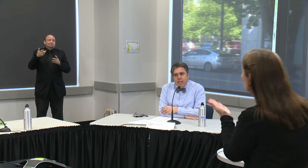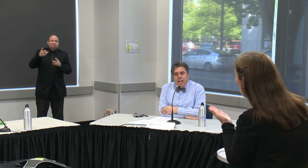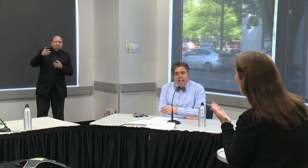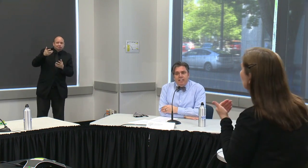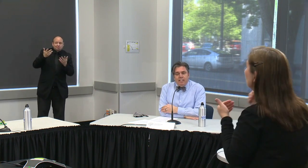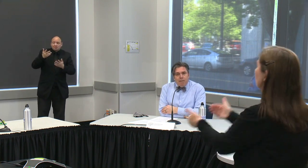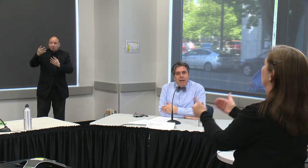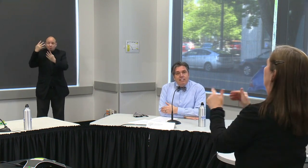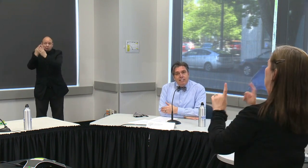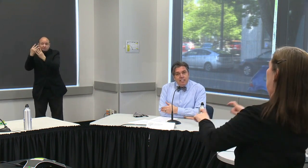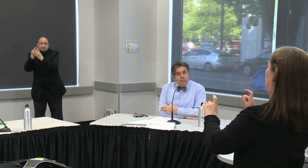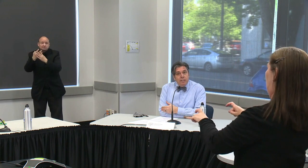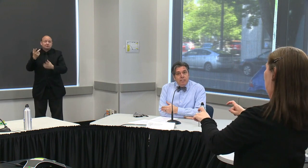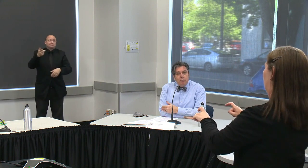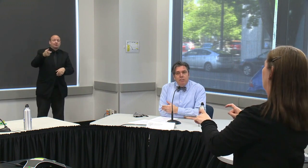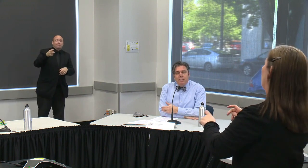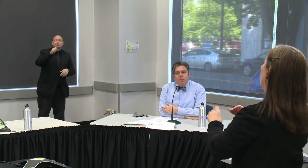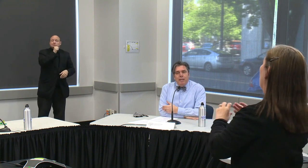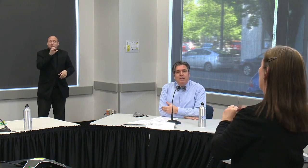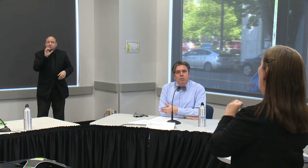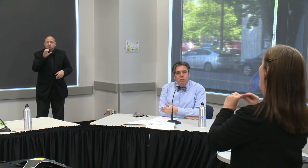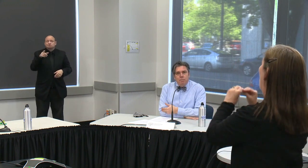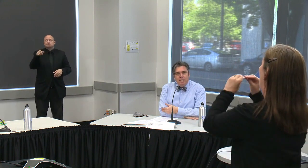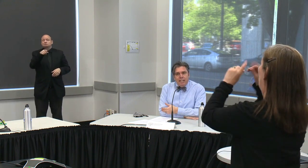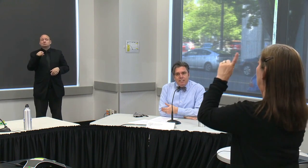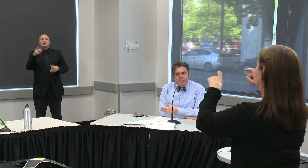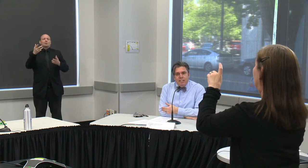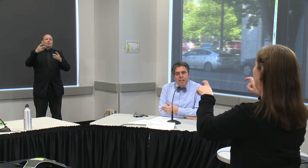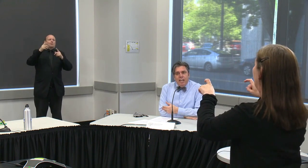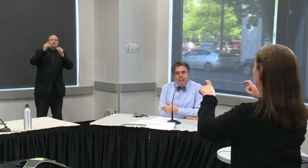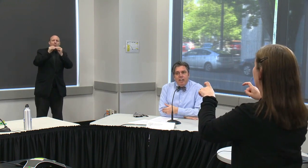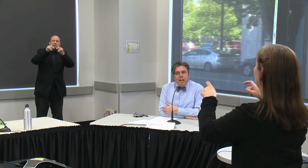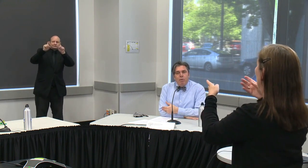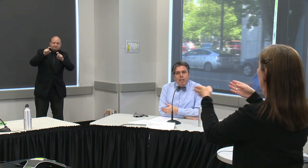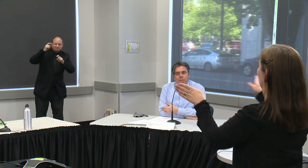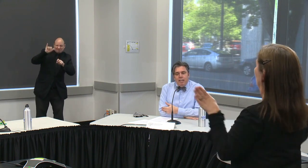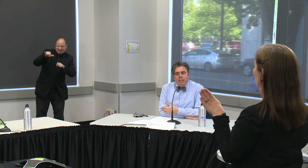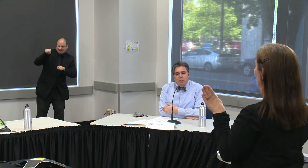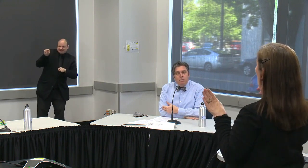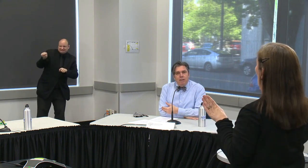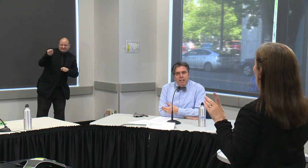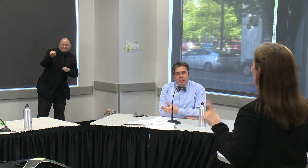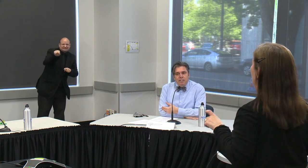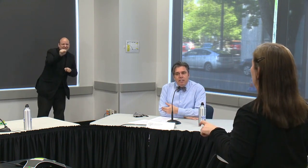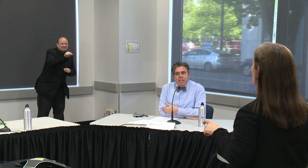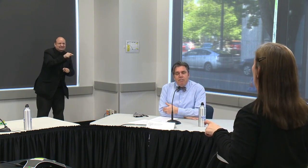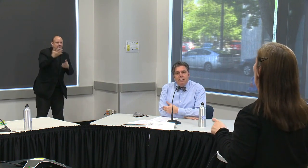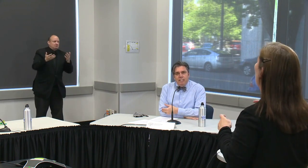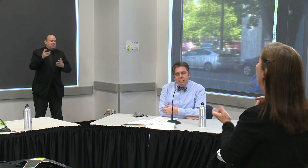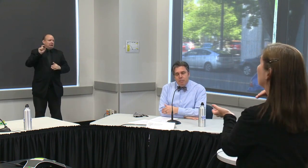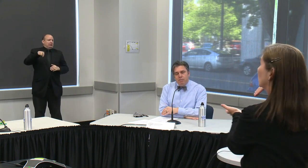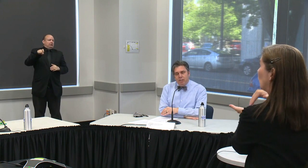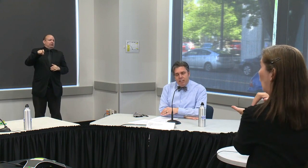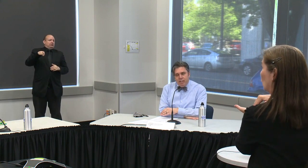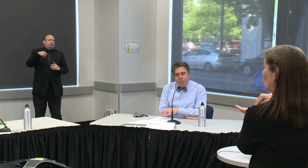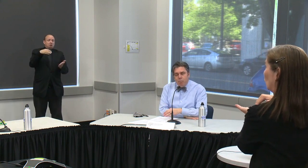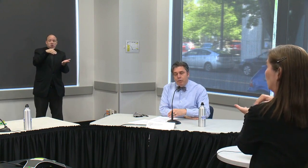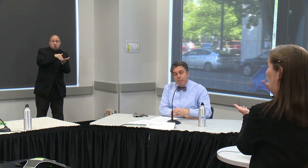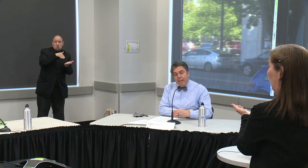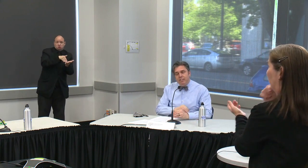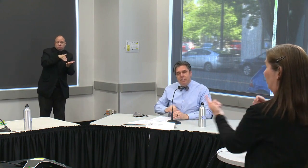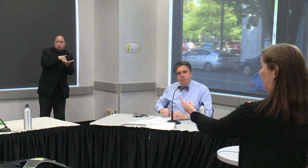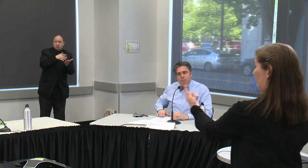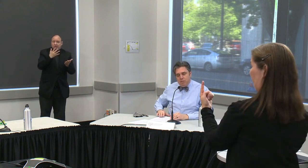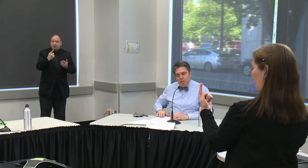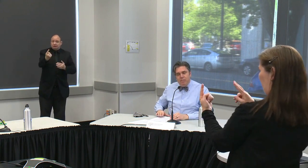and as the capacity is increased we've expanded who should be tested and are now recommending to providers that if they see someone in front of them